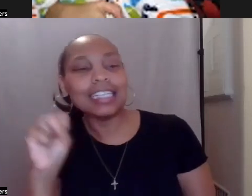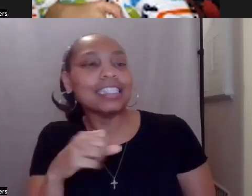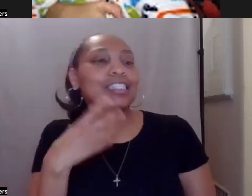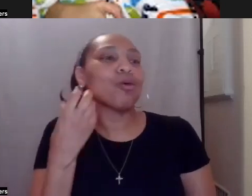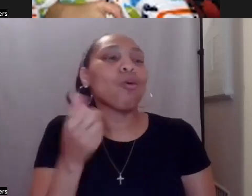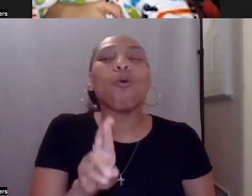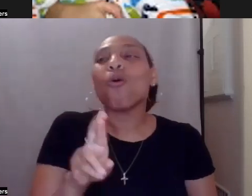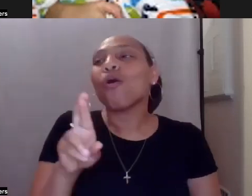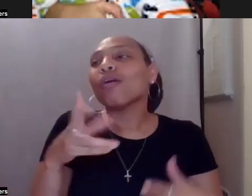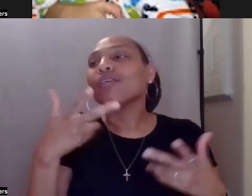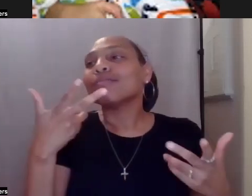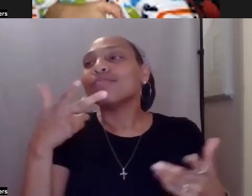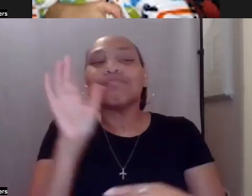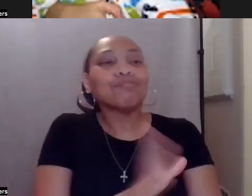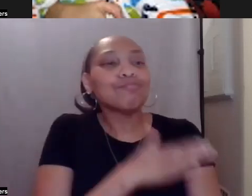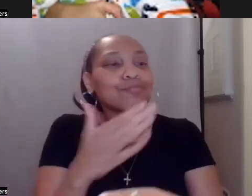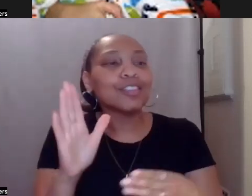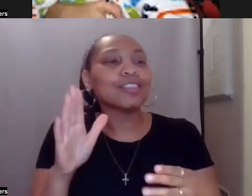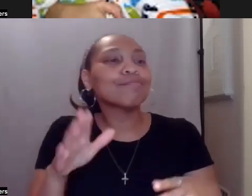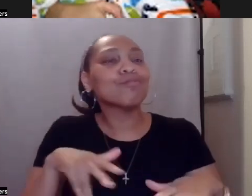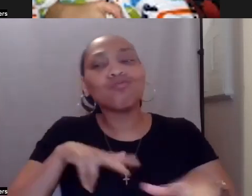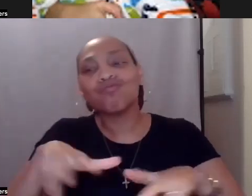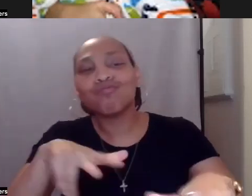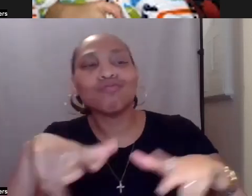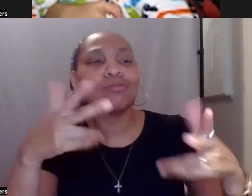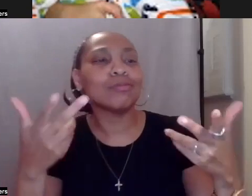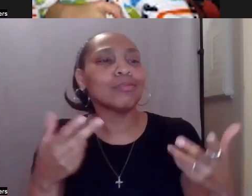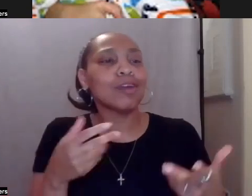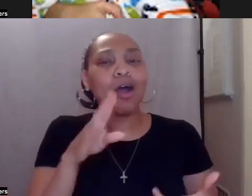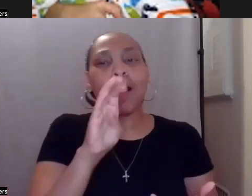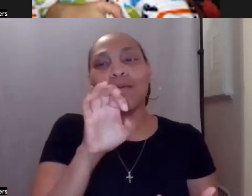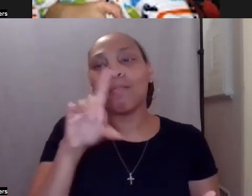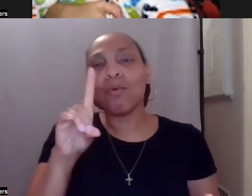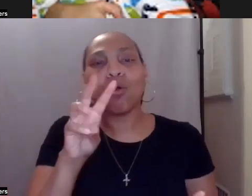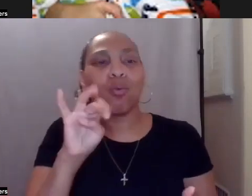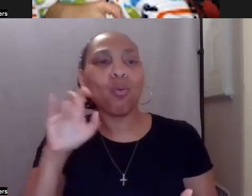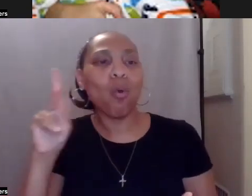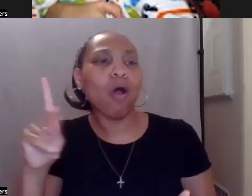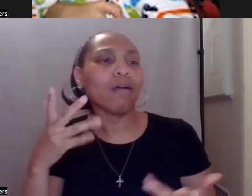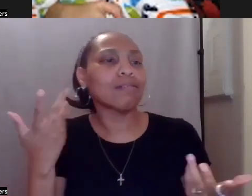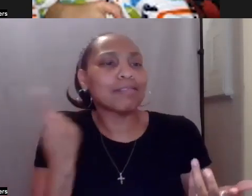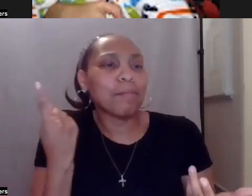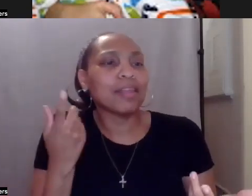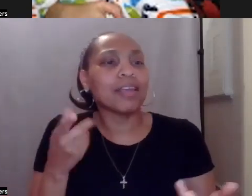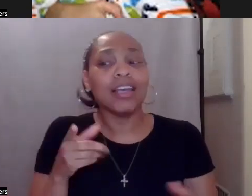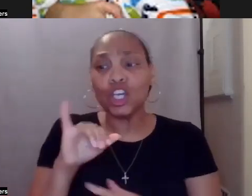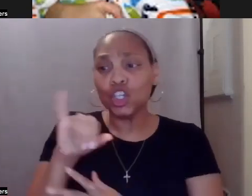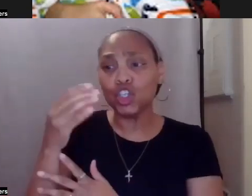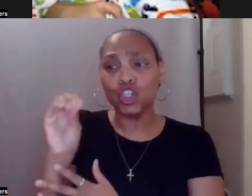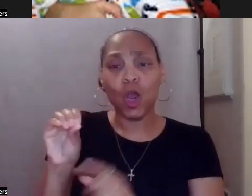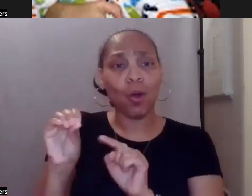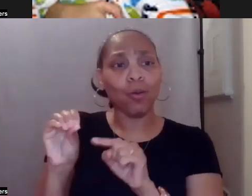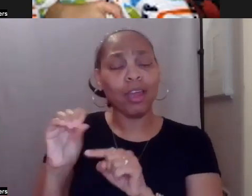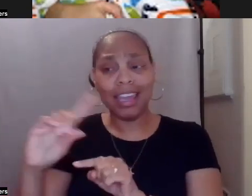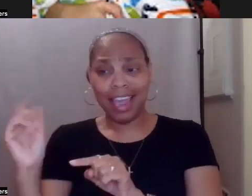They're important to Joe. And these are the questions that he has asked when we interview someone together. He'll ask them what their